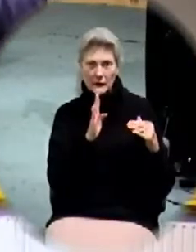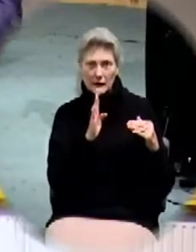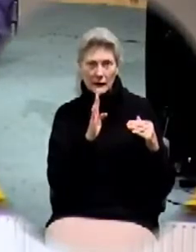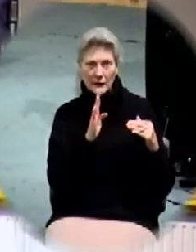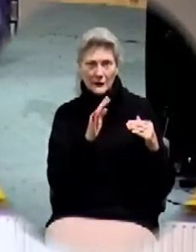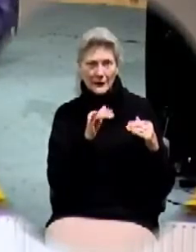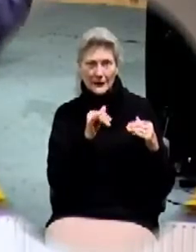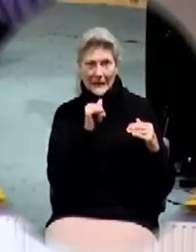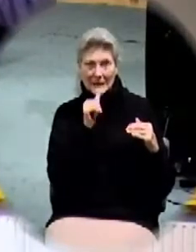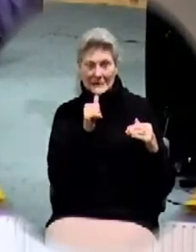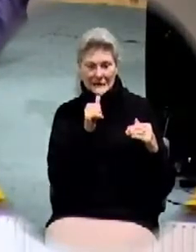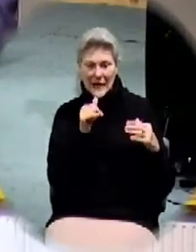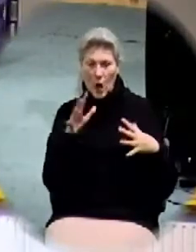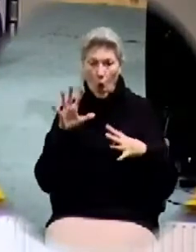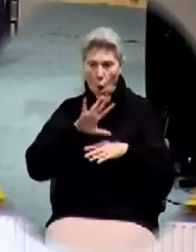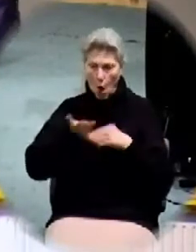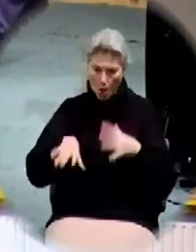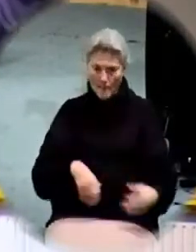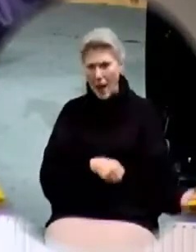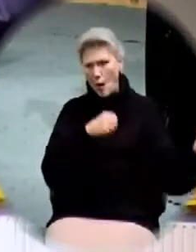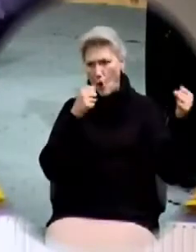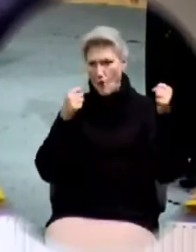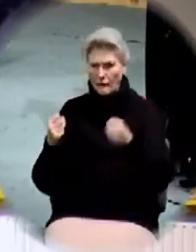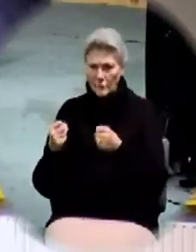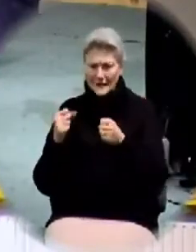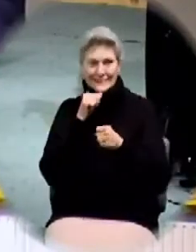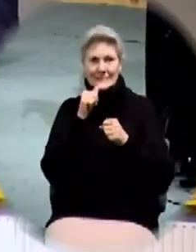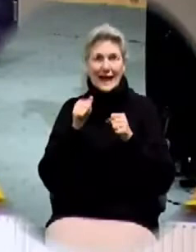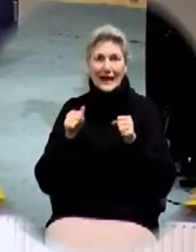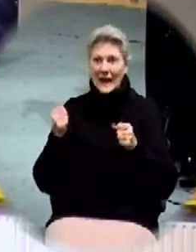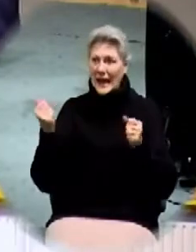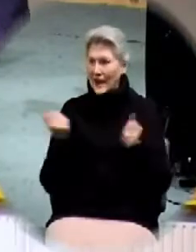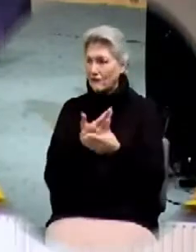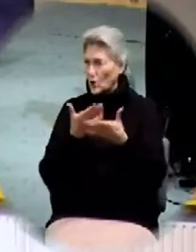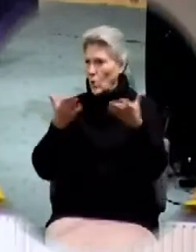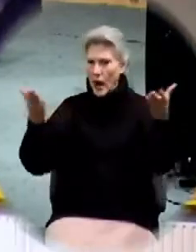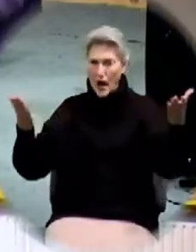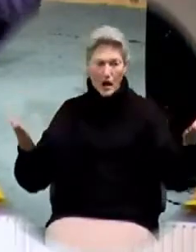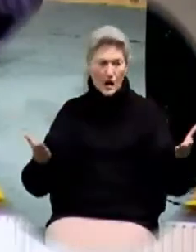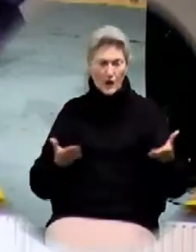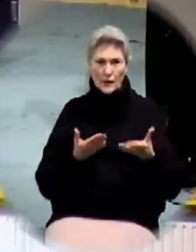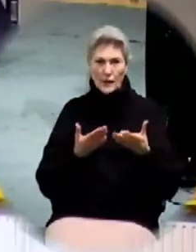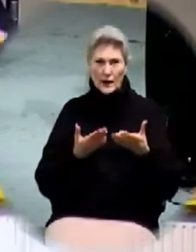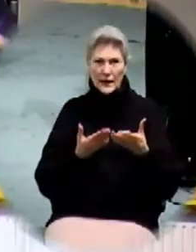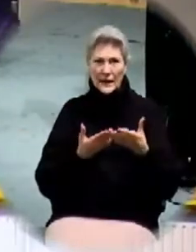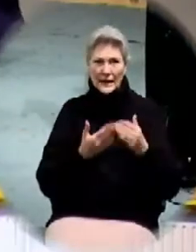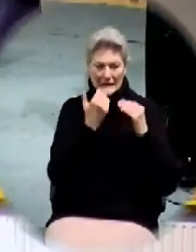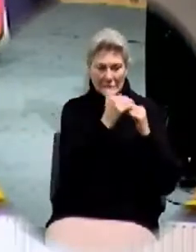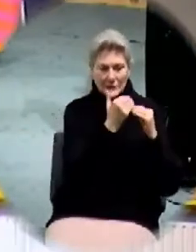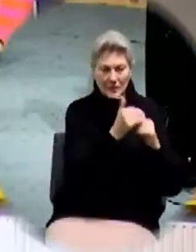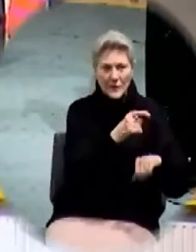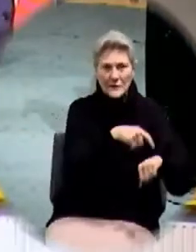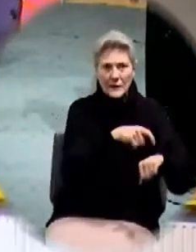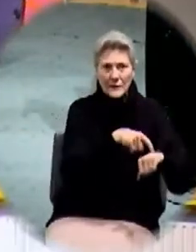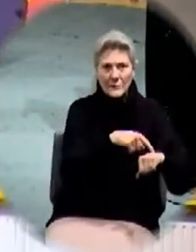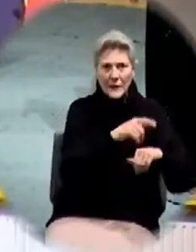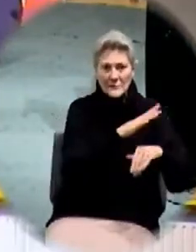he's not omniscient he's not omnipresent he's confined to time and space